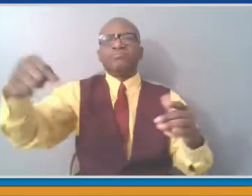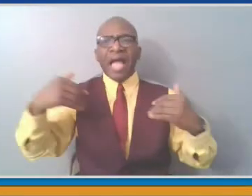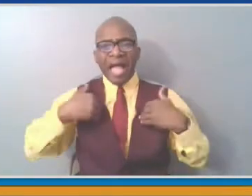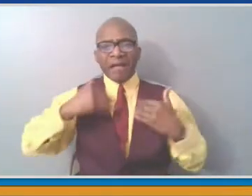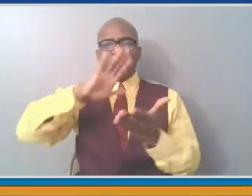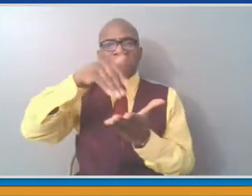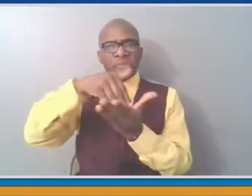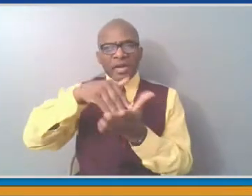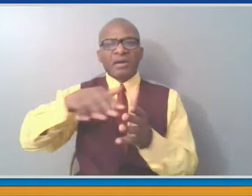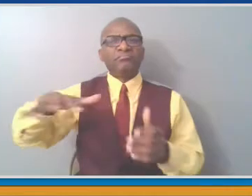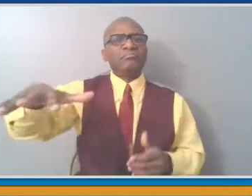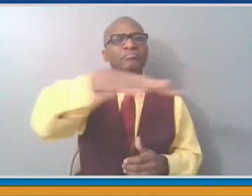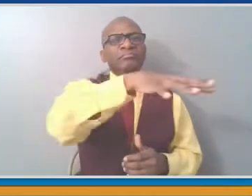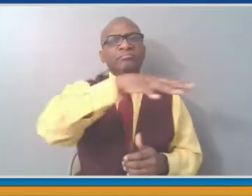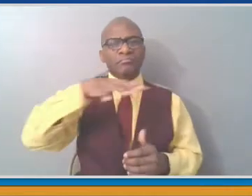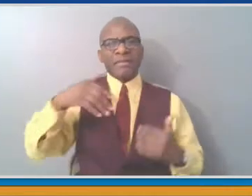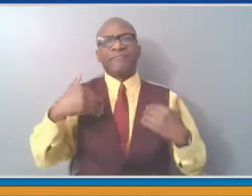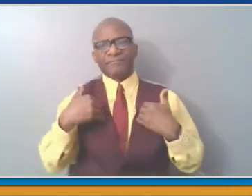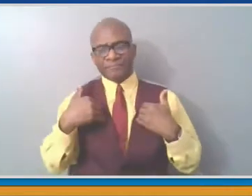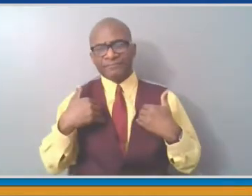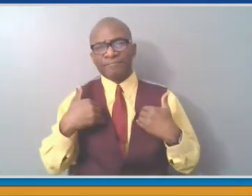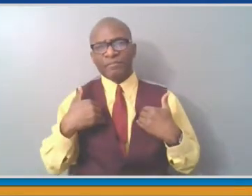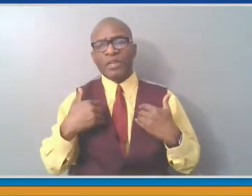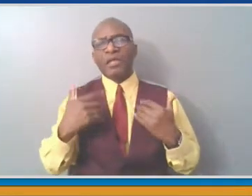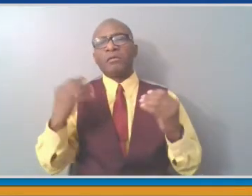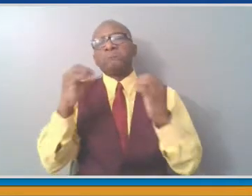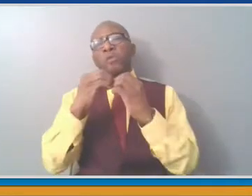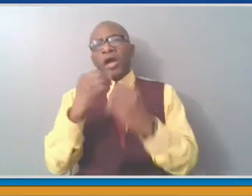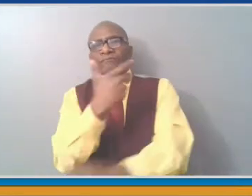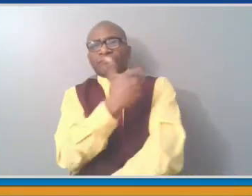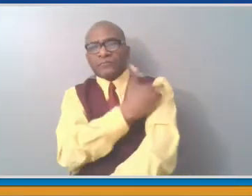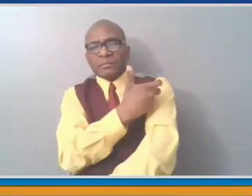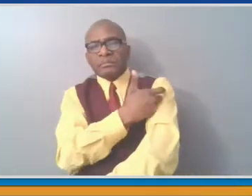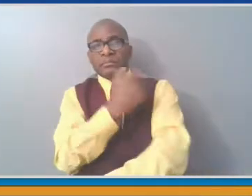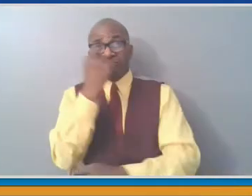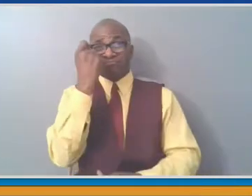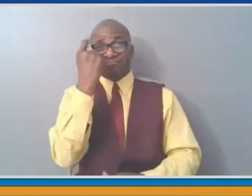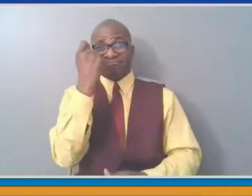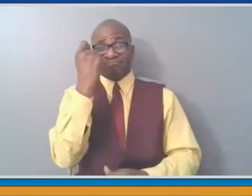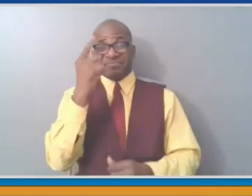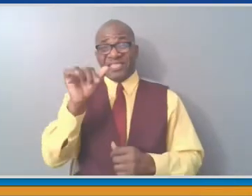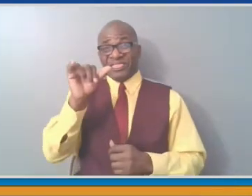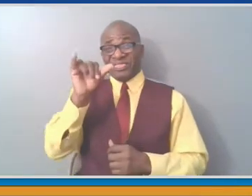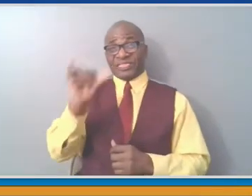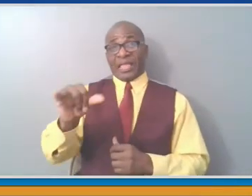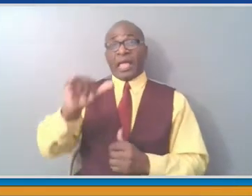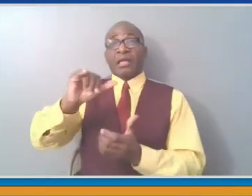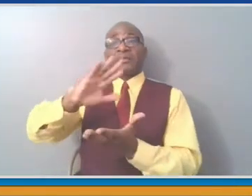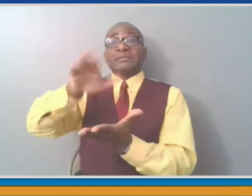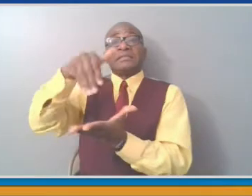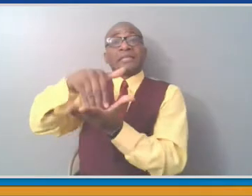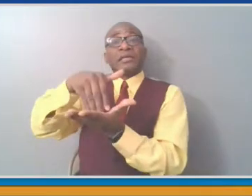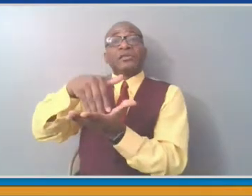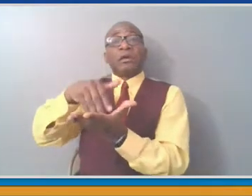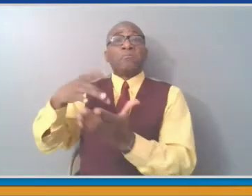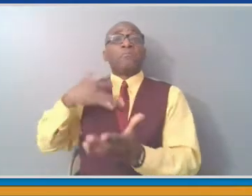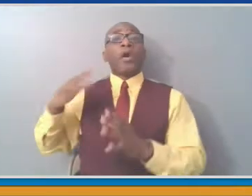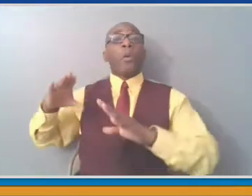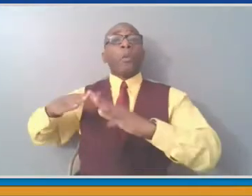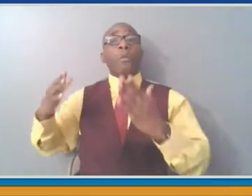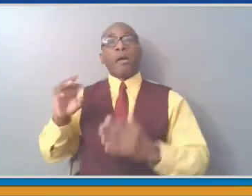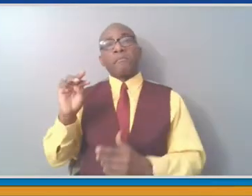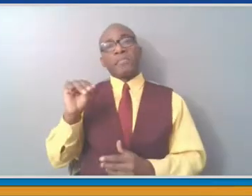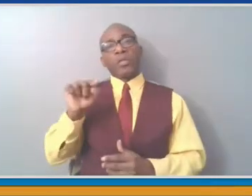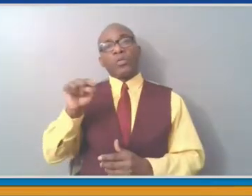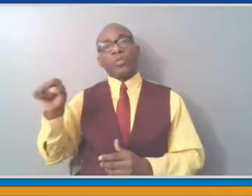hours a day, 8 a.m. to 7 p.m., and it's reached over 2,000 a day. Now it started out about 1,000 a day, and that is by far and away the greatest